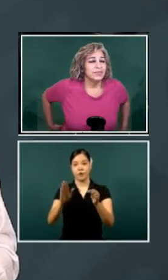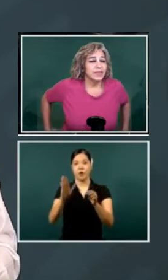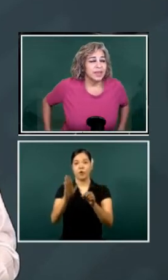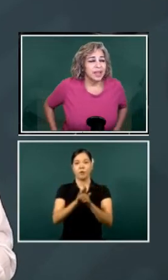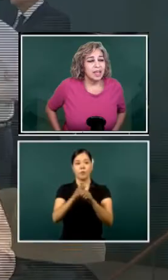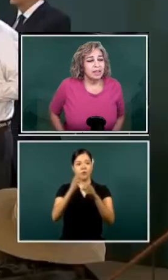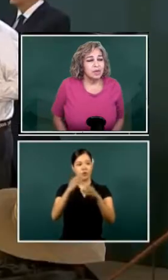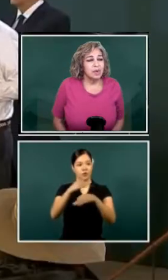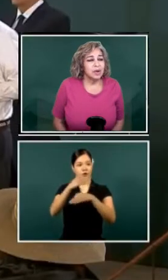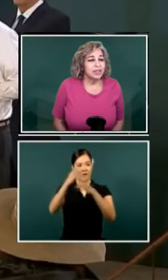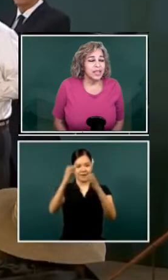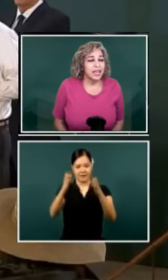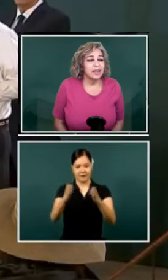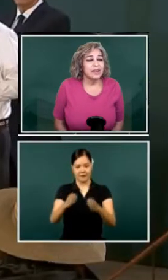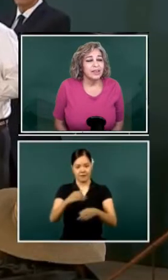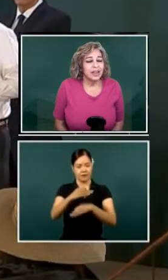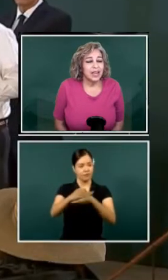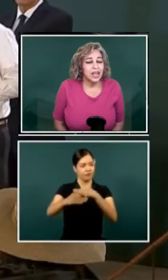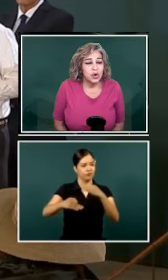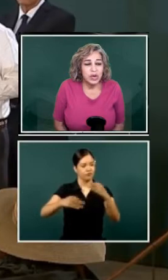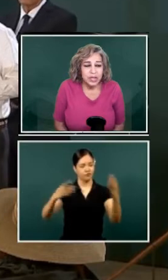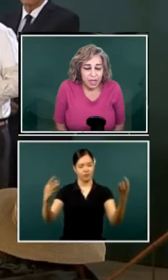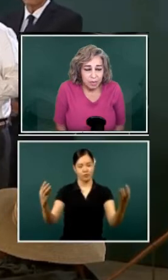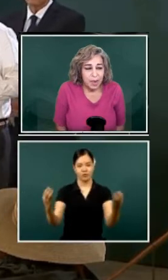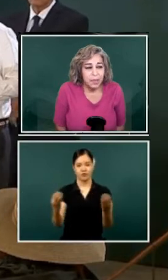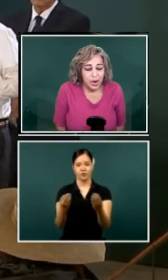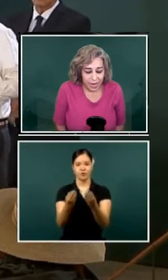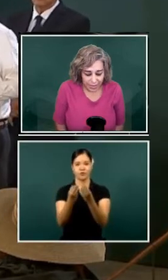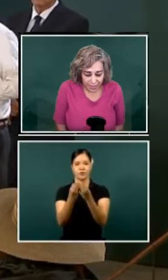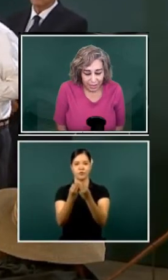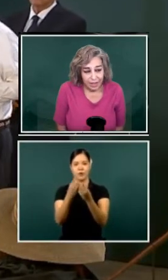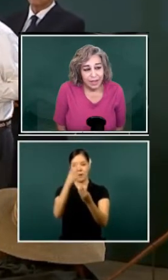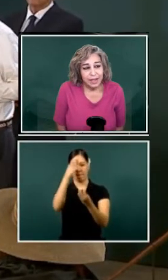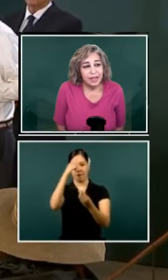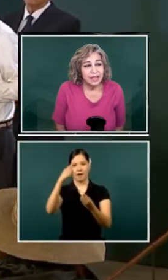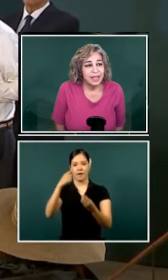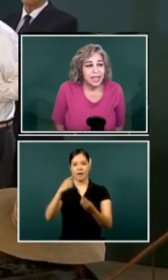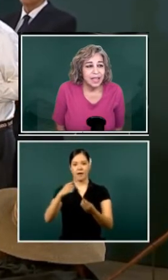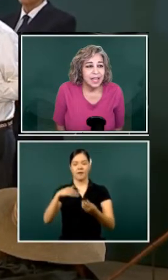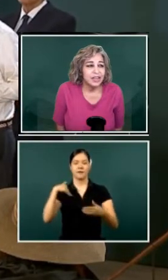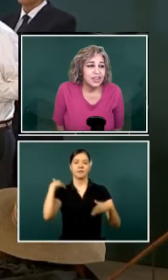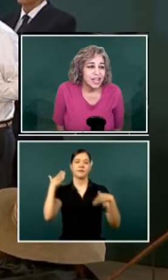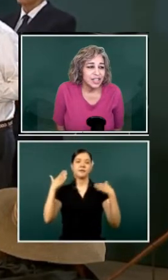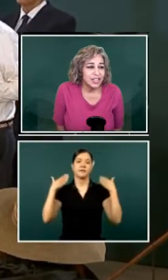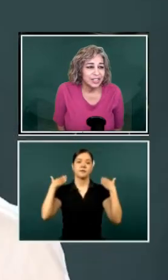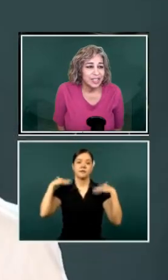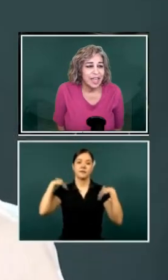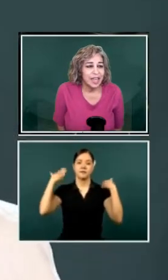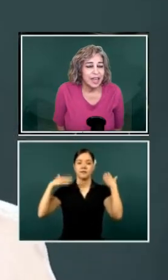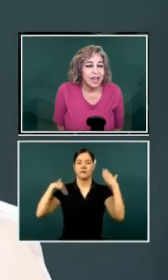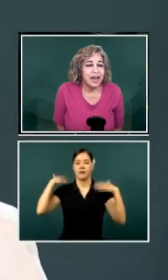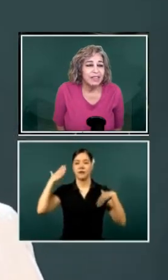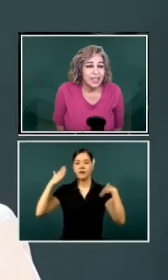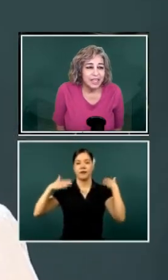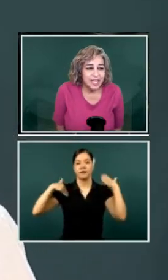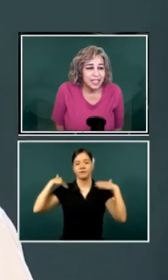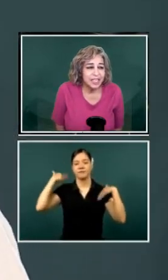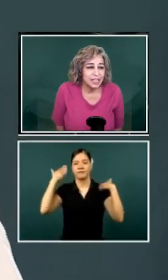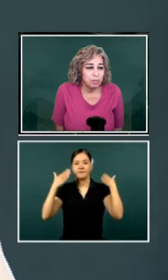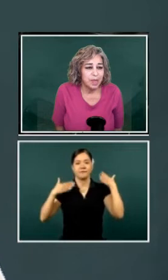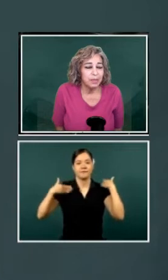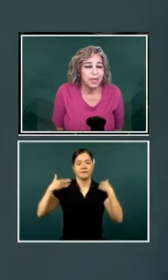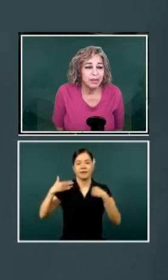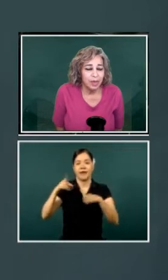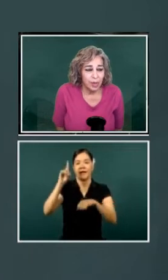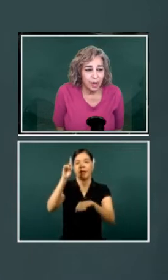day, and that we're all together, in order to commemorate the International Day of the Indigenous